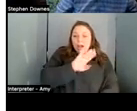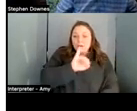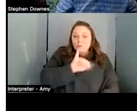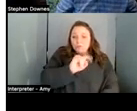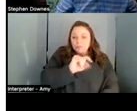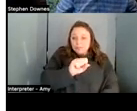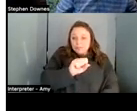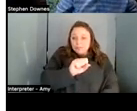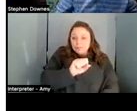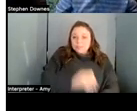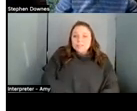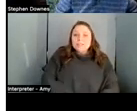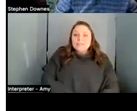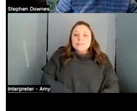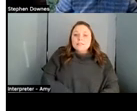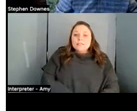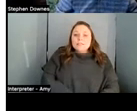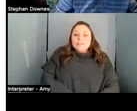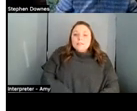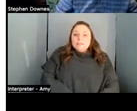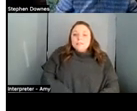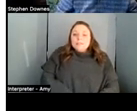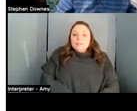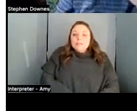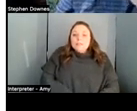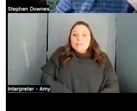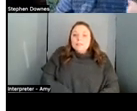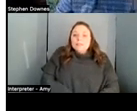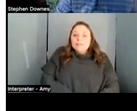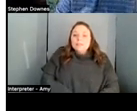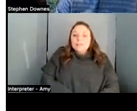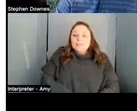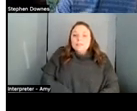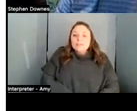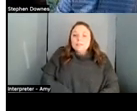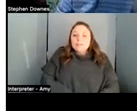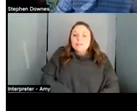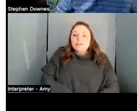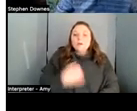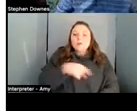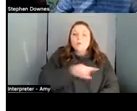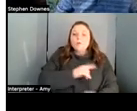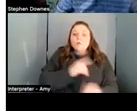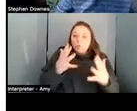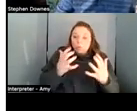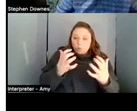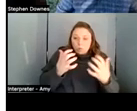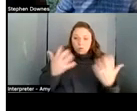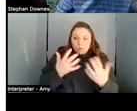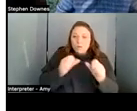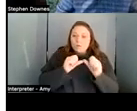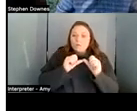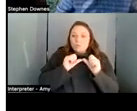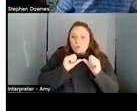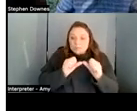the the objects of the ai values chain what we want is persistence of